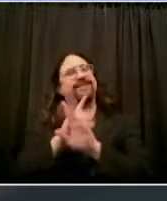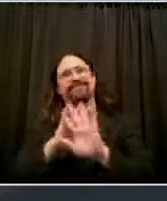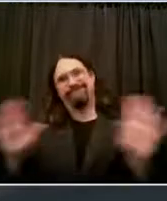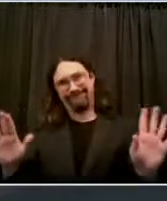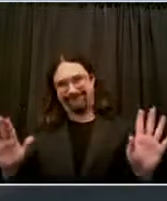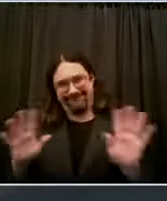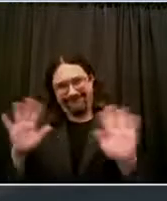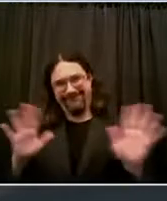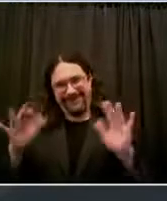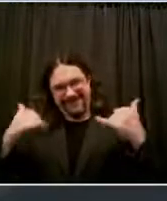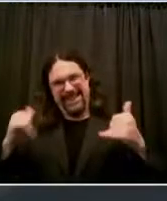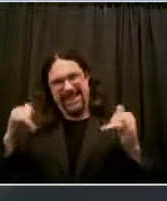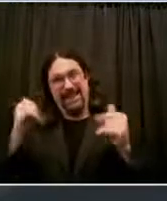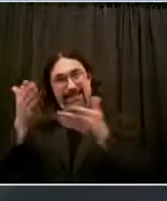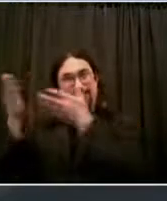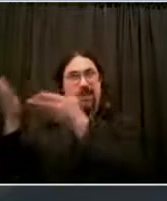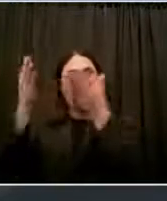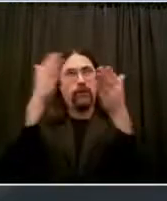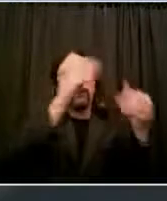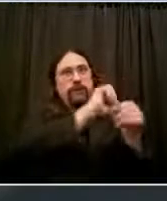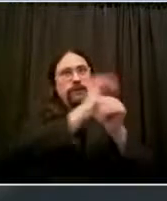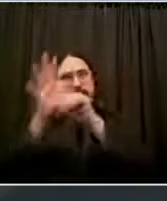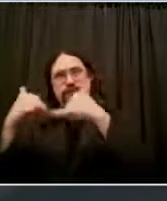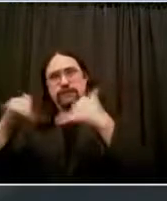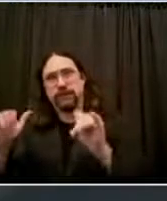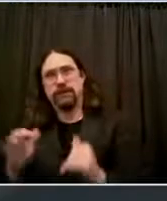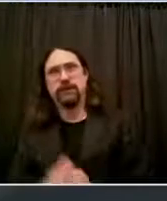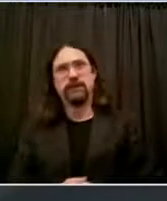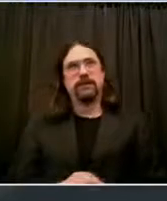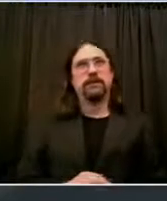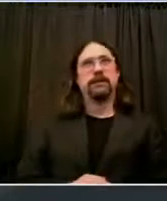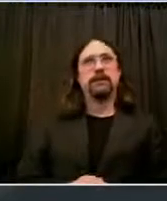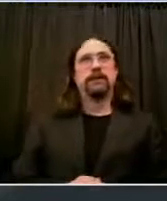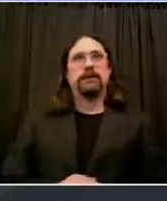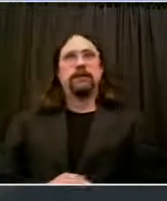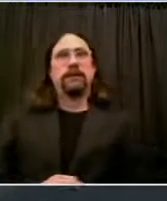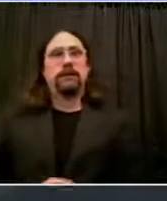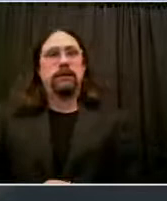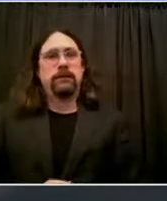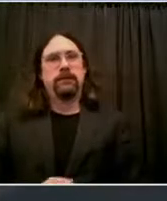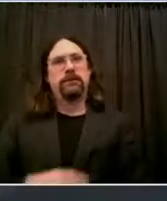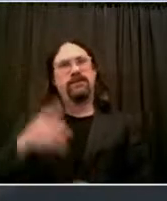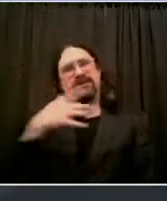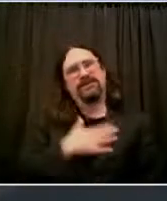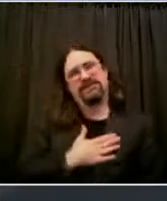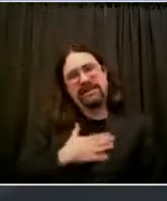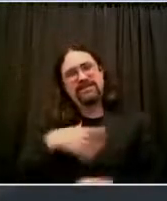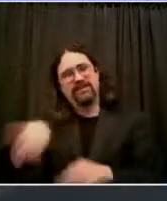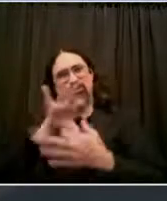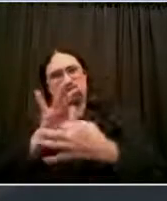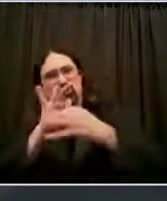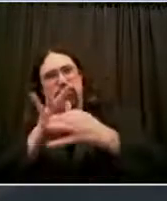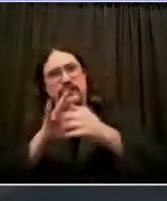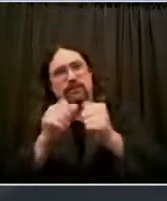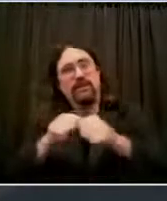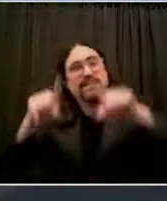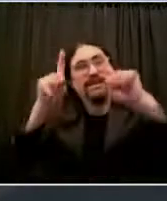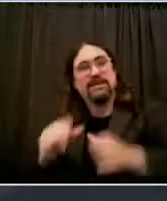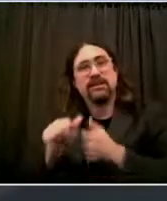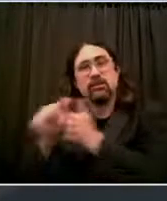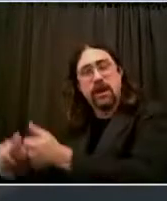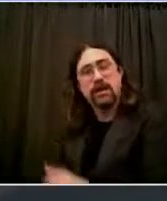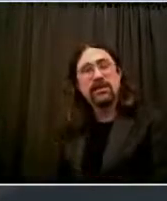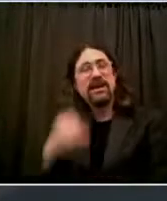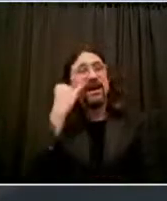you stay home when you can, every time you practice social distancing, you're beating back this disease. But look at that, one percent only.